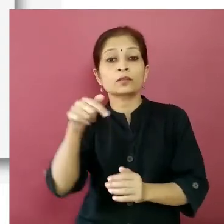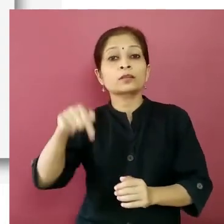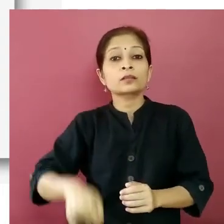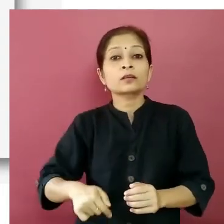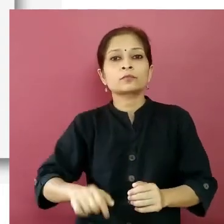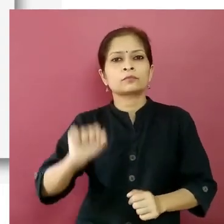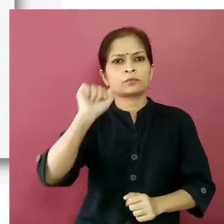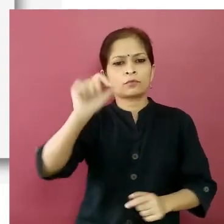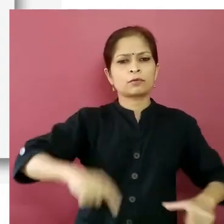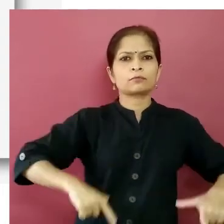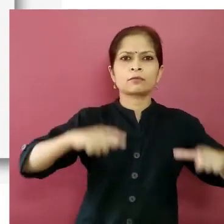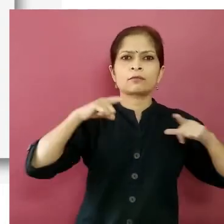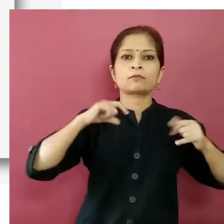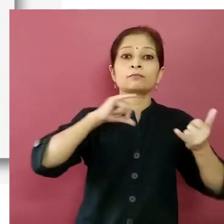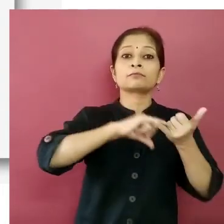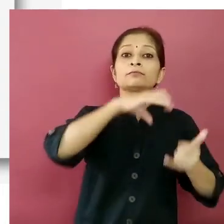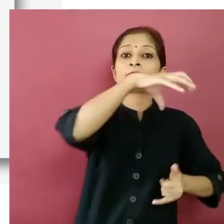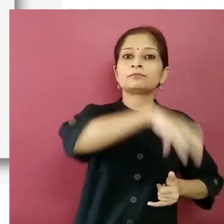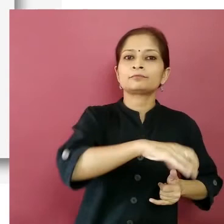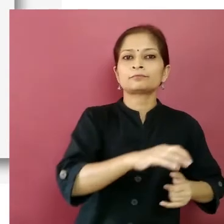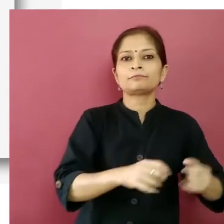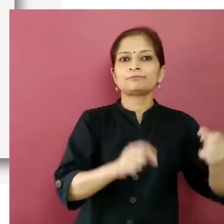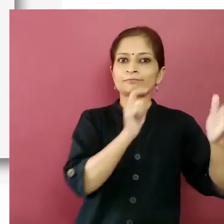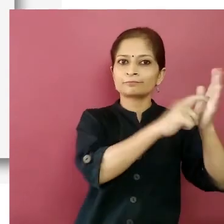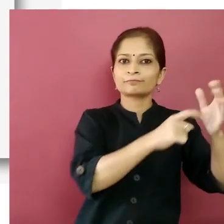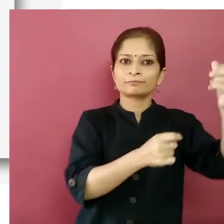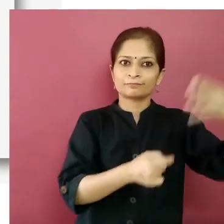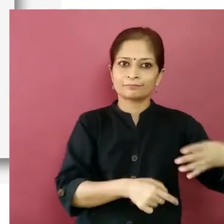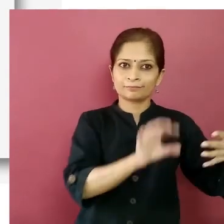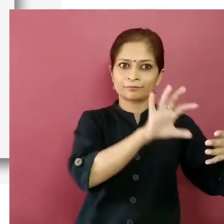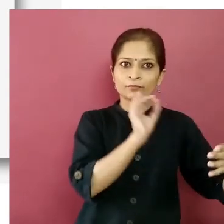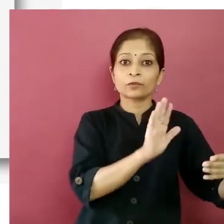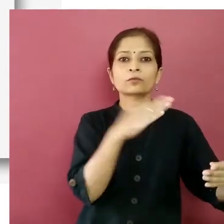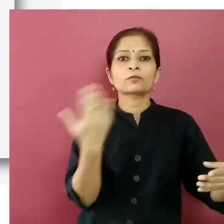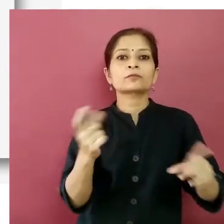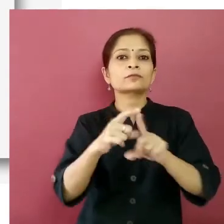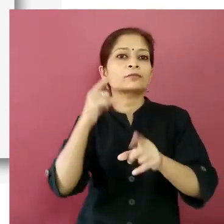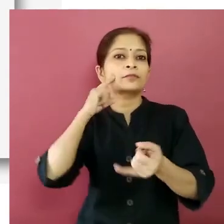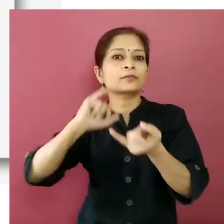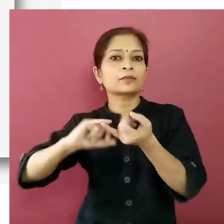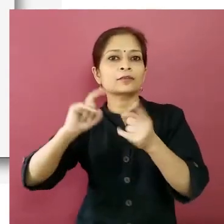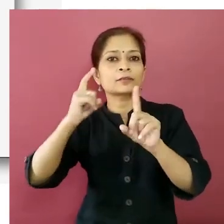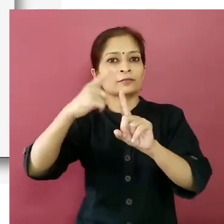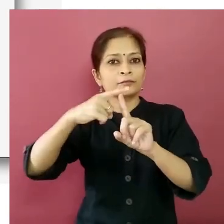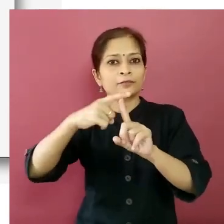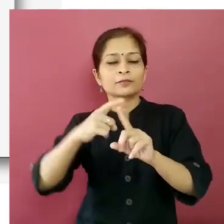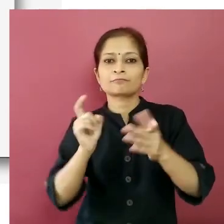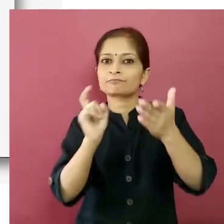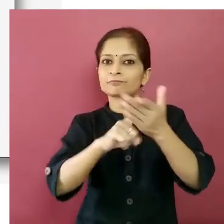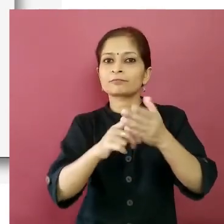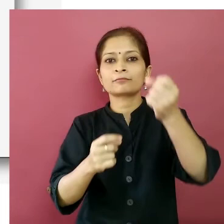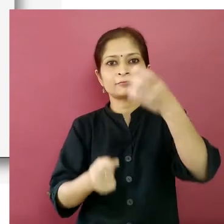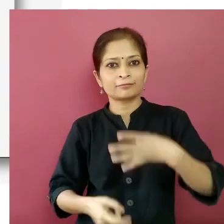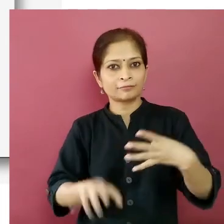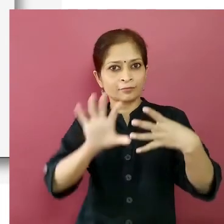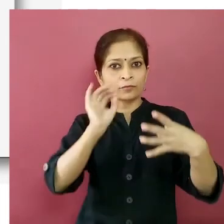then select your district from the adjoining drop-down menu and click on the search button this